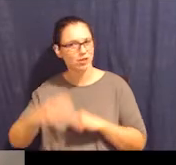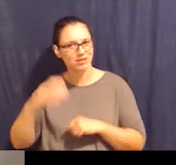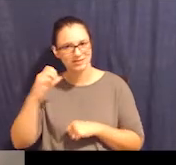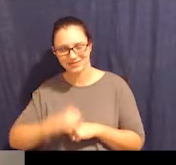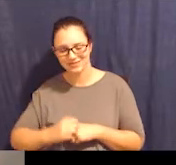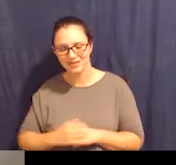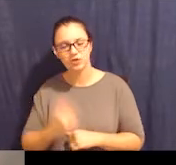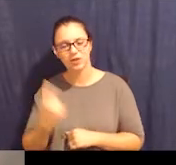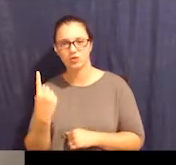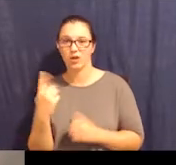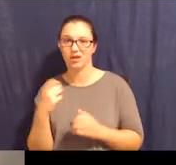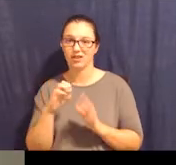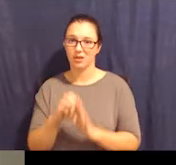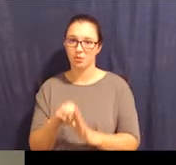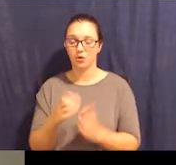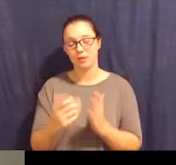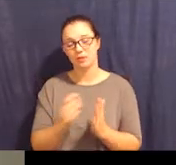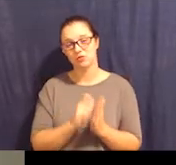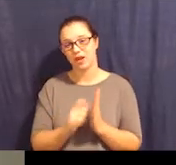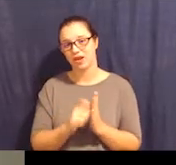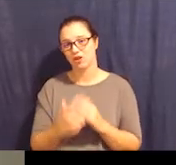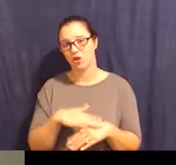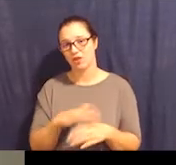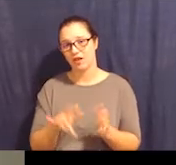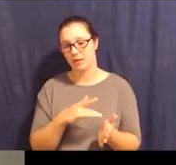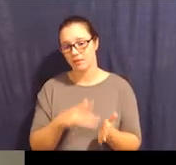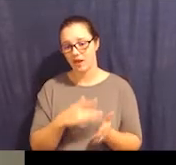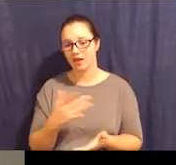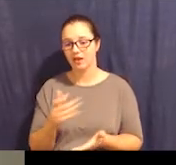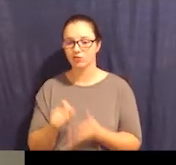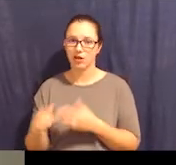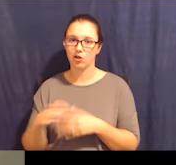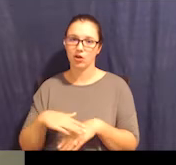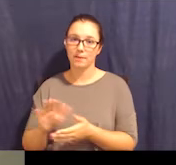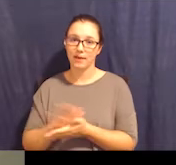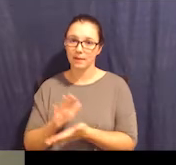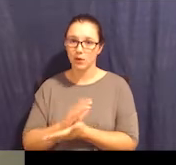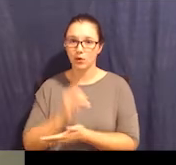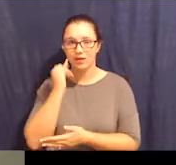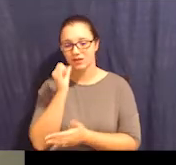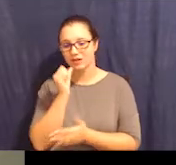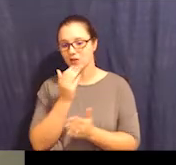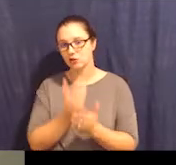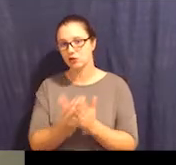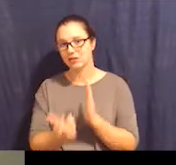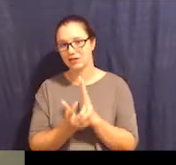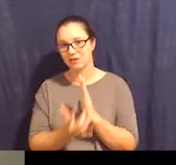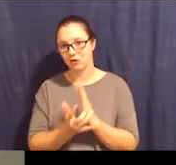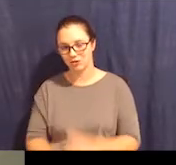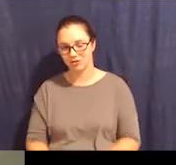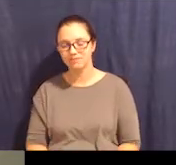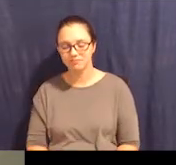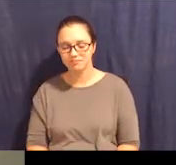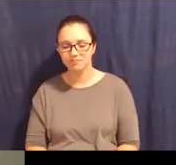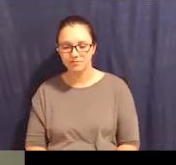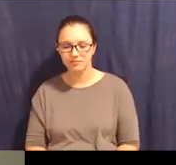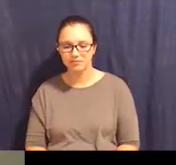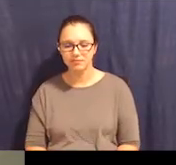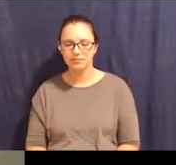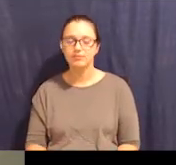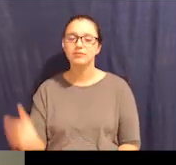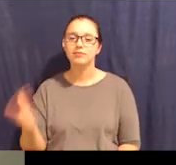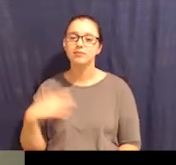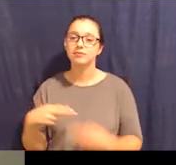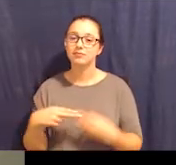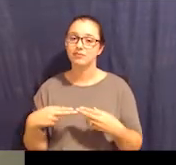piece of paper if they're not as tech savvy. On this slide, we have a picture of a person who has short